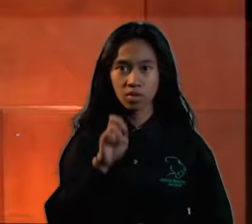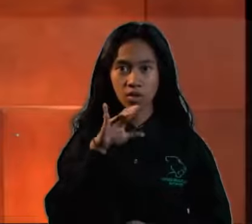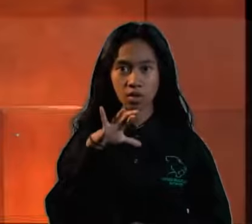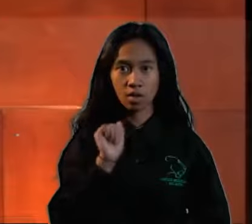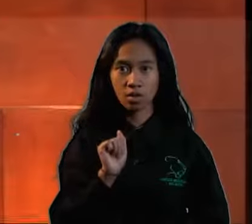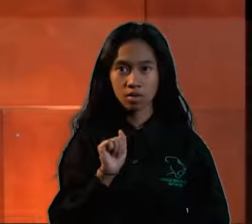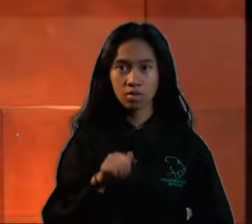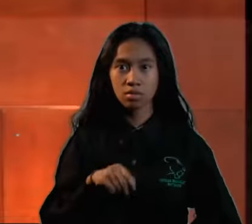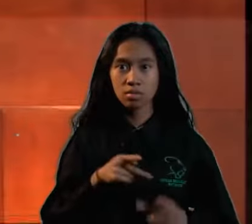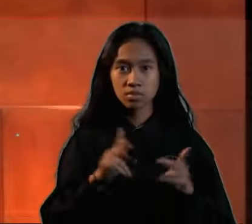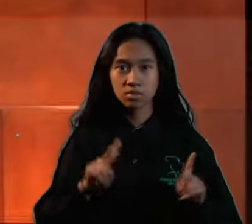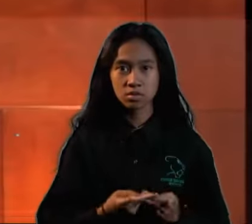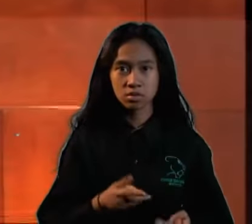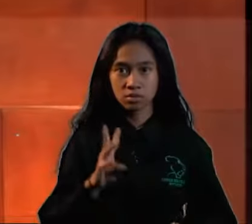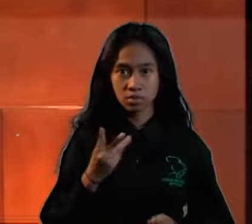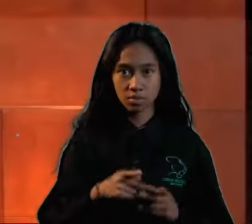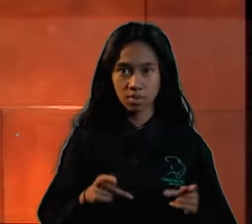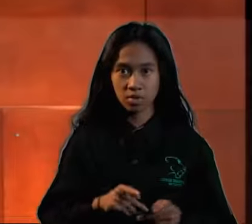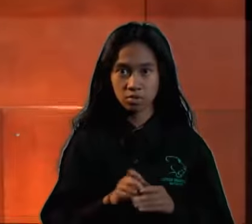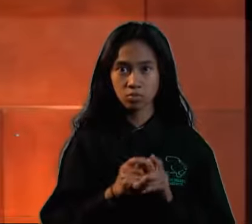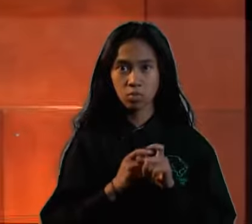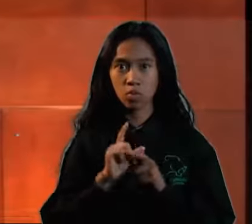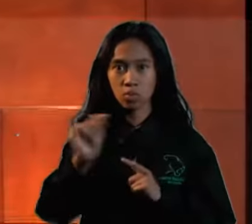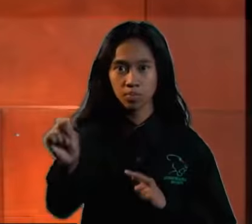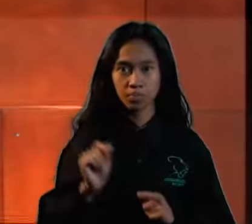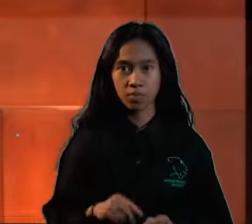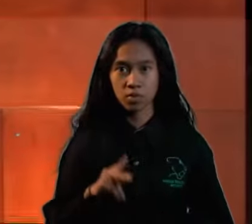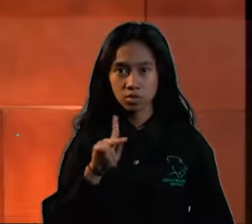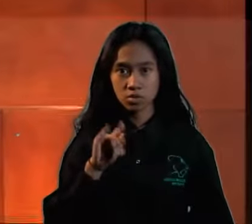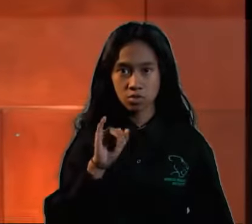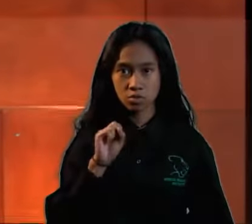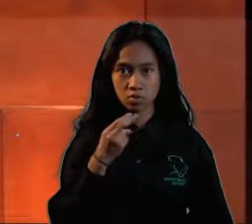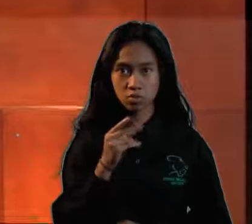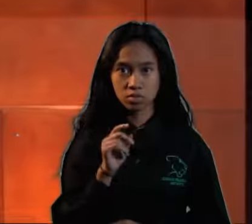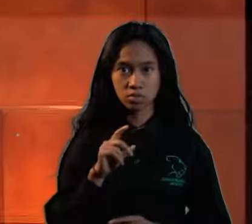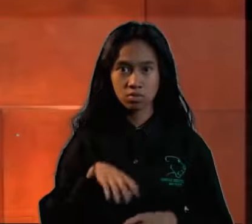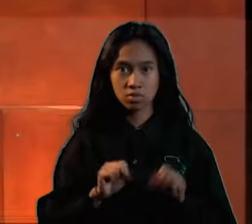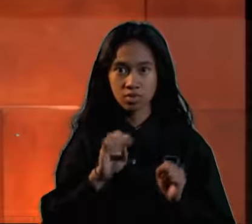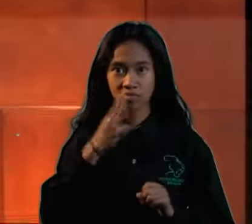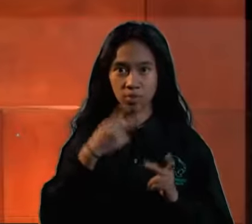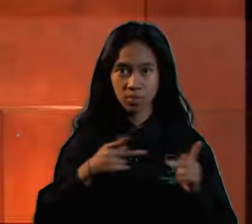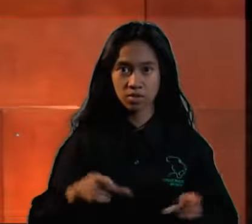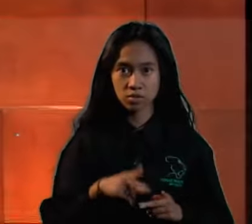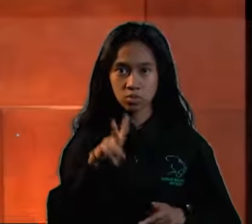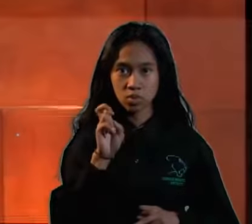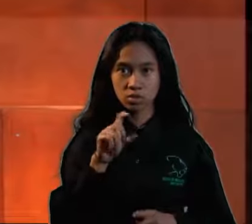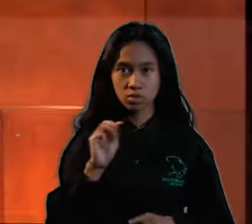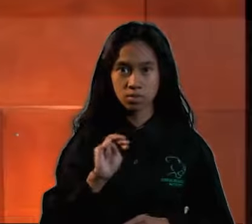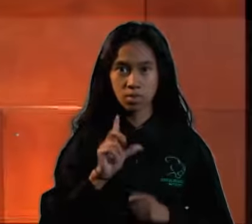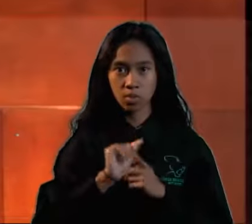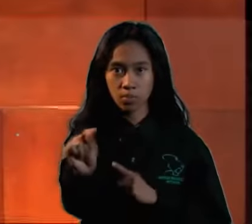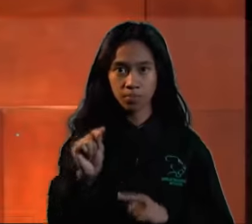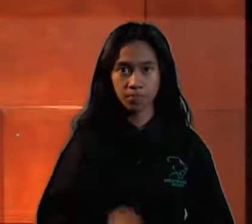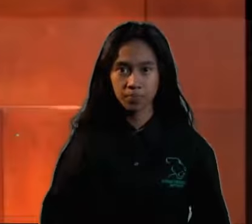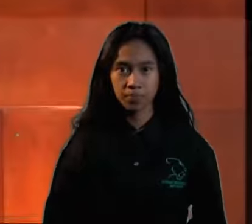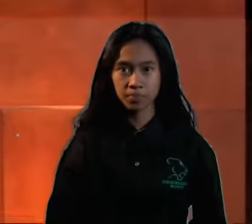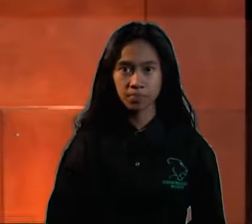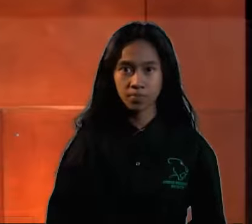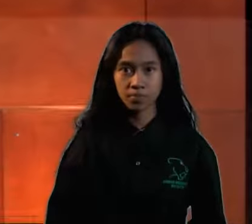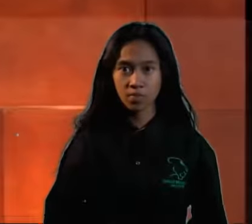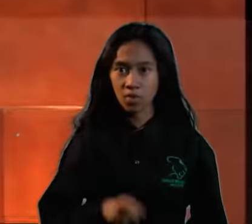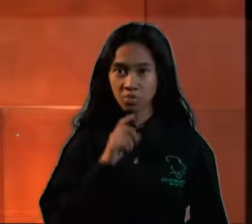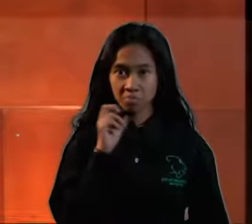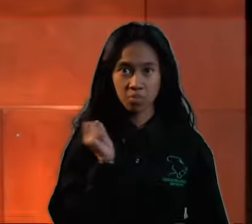in the 100-meter dash, and Keyshawn Davis took fourth in the 200-meter dash, proving that